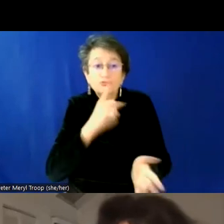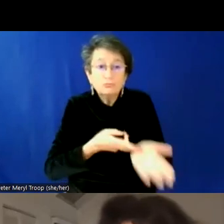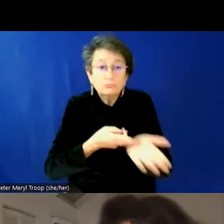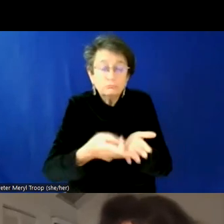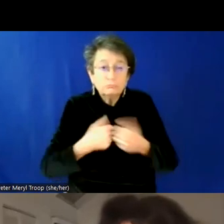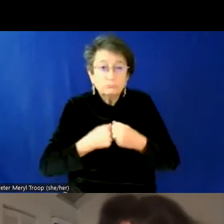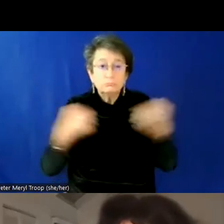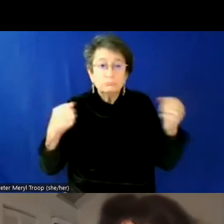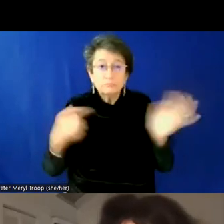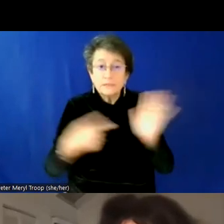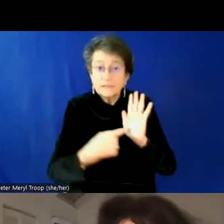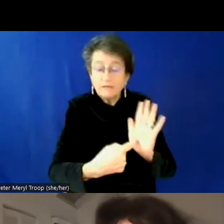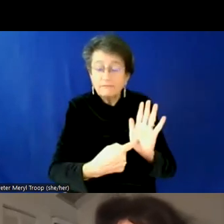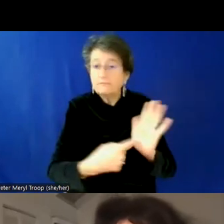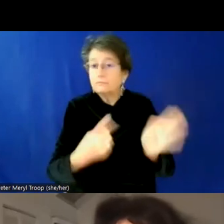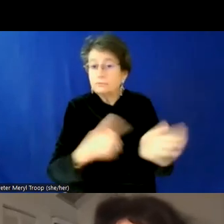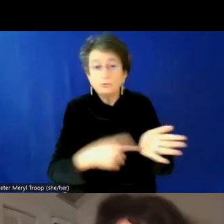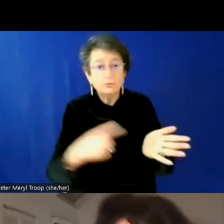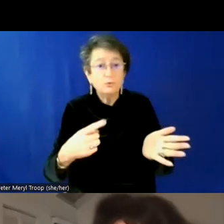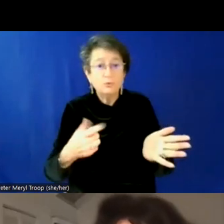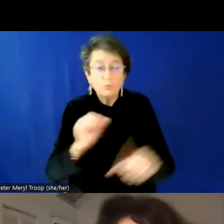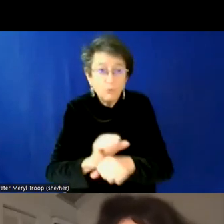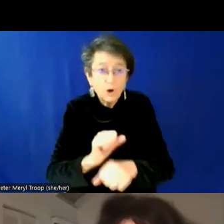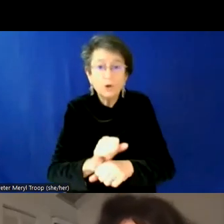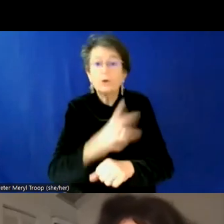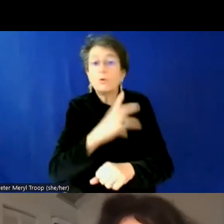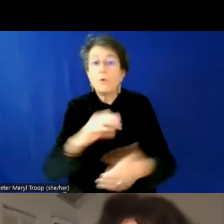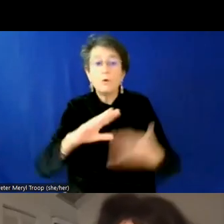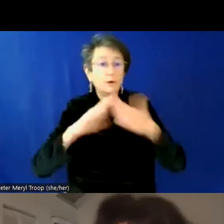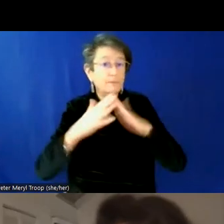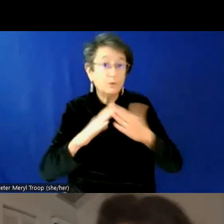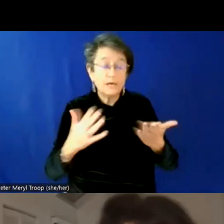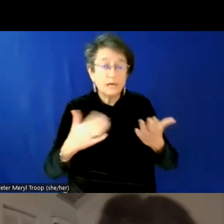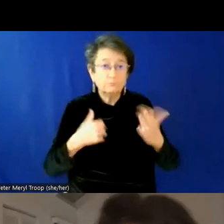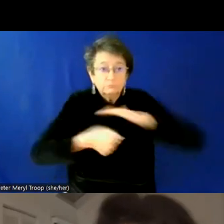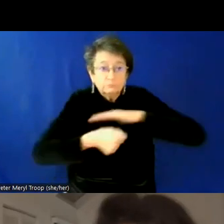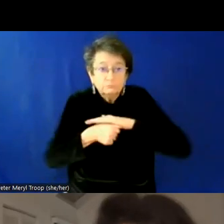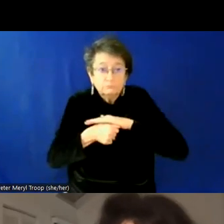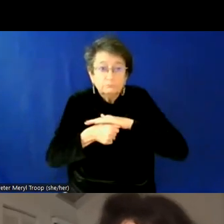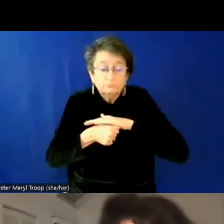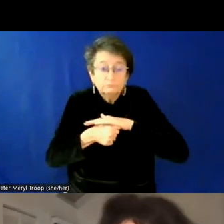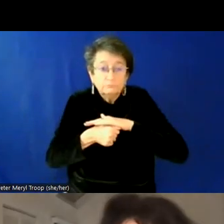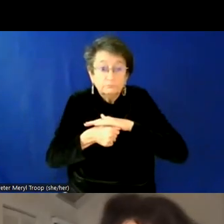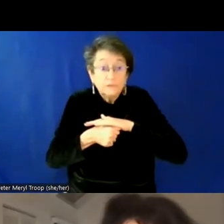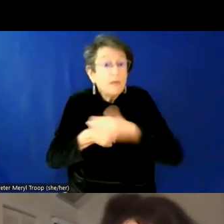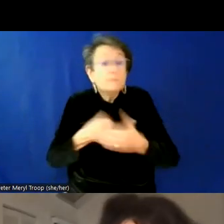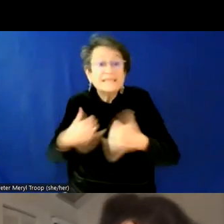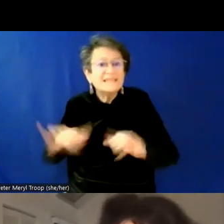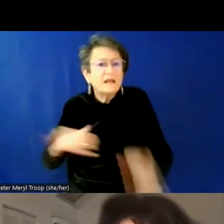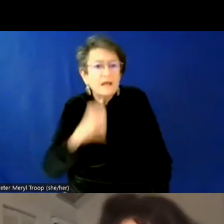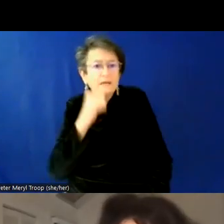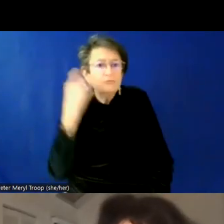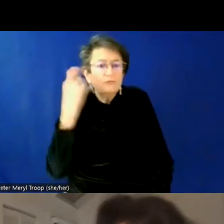or to the community. Um, but even then I, I think I didn't know what my role was like, what is my